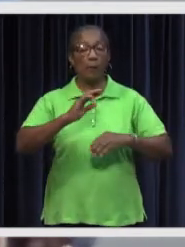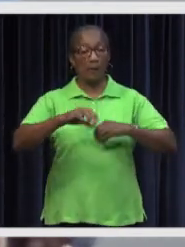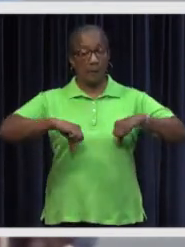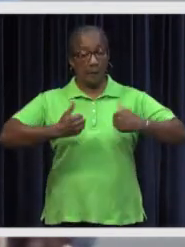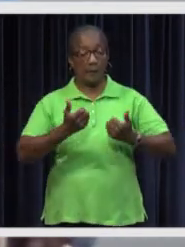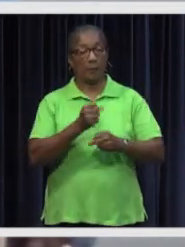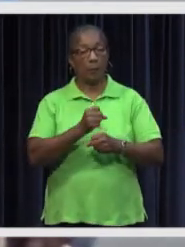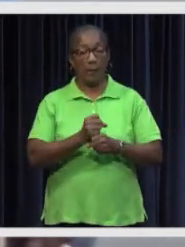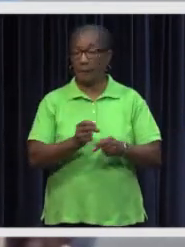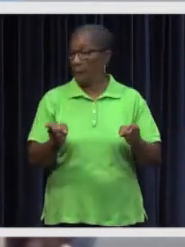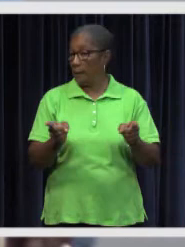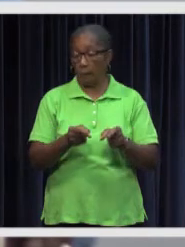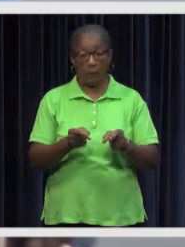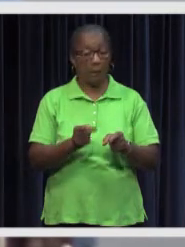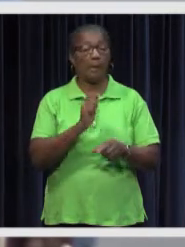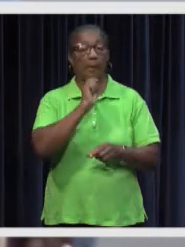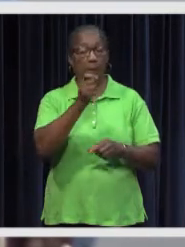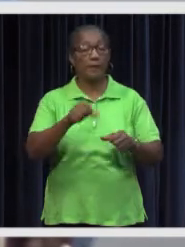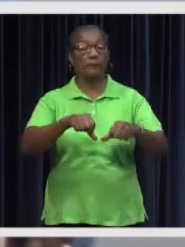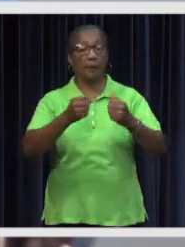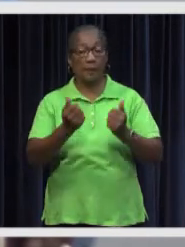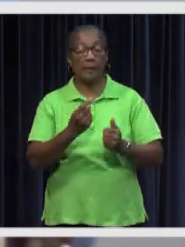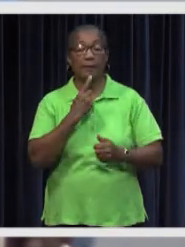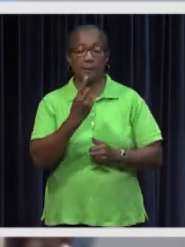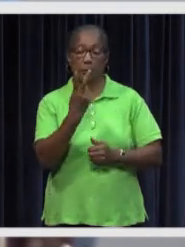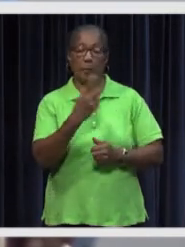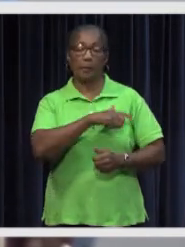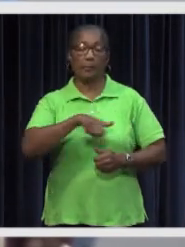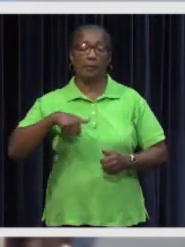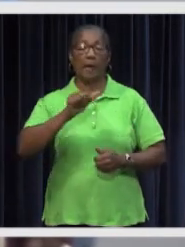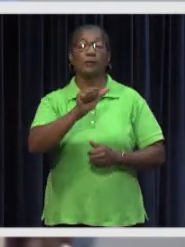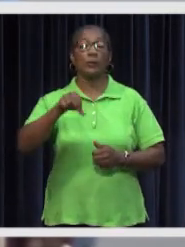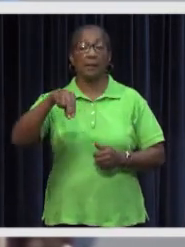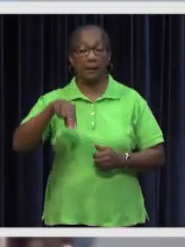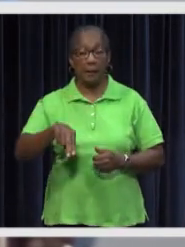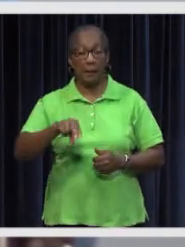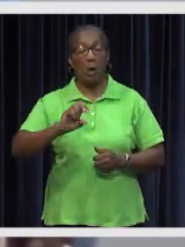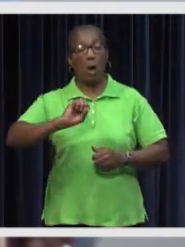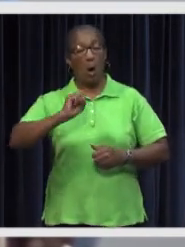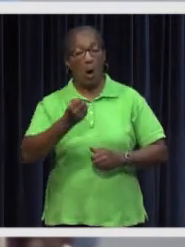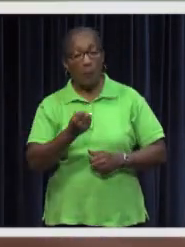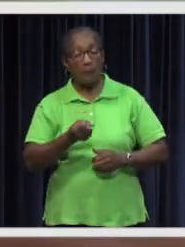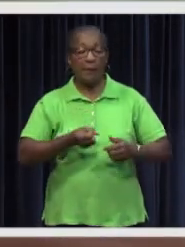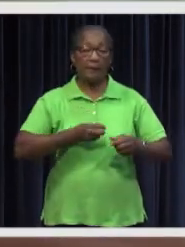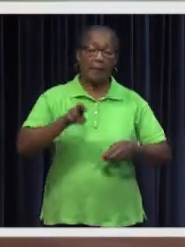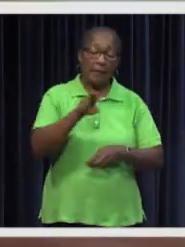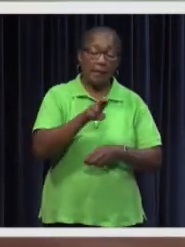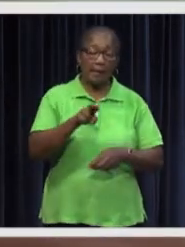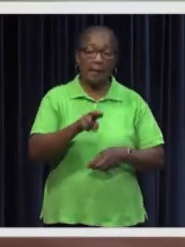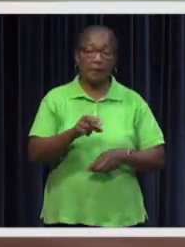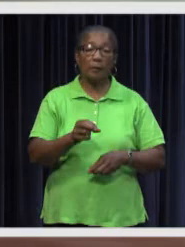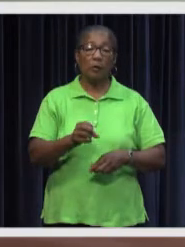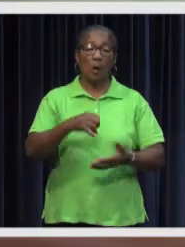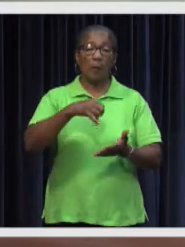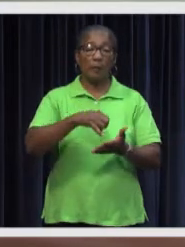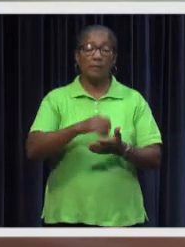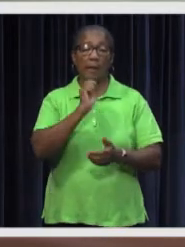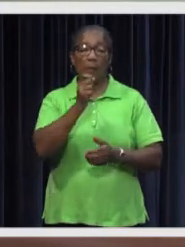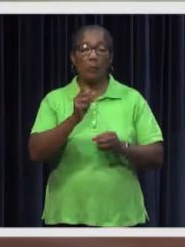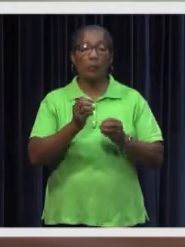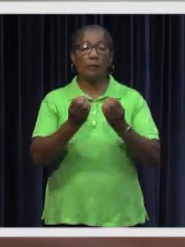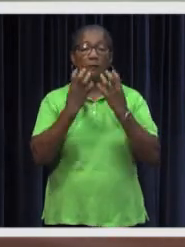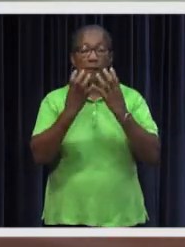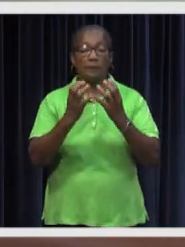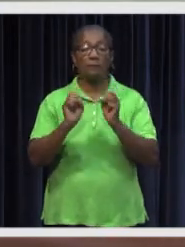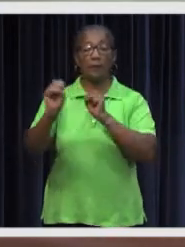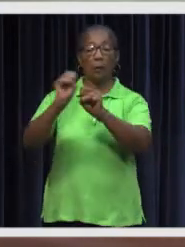The law that will come into force after promulgation does not limit the freedom of the press. This was noted by Vice President